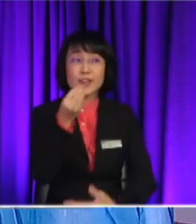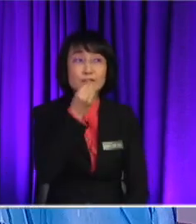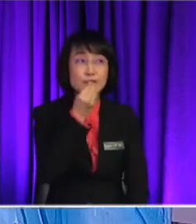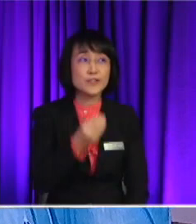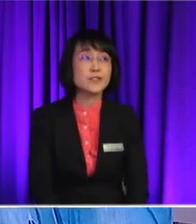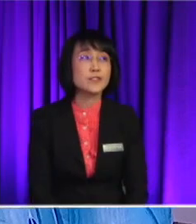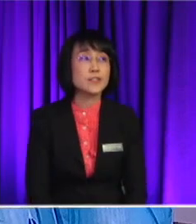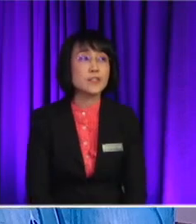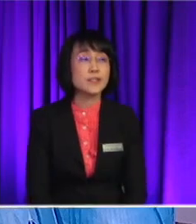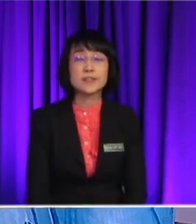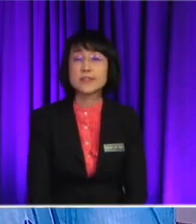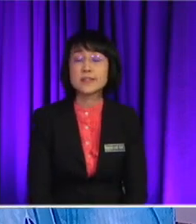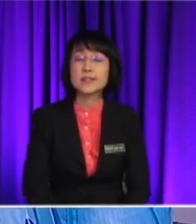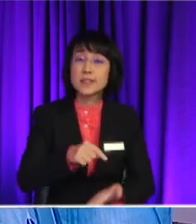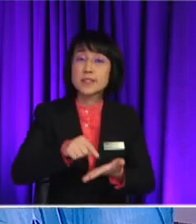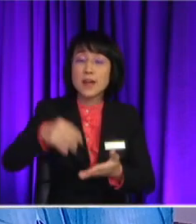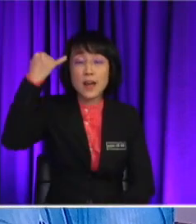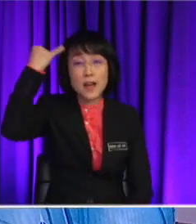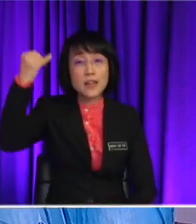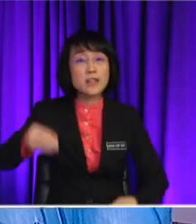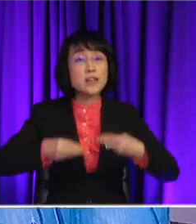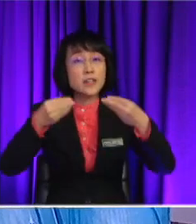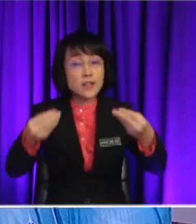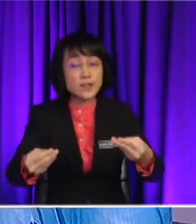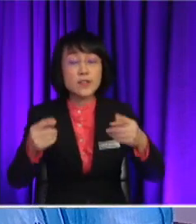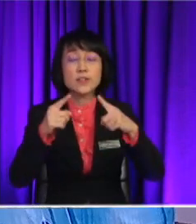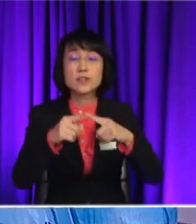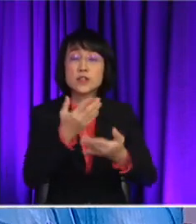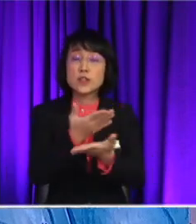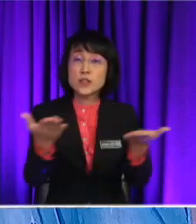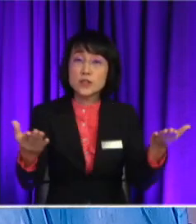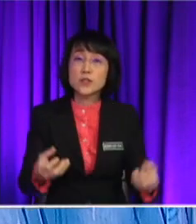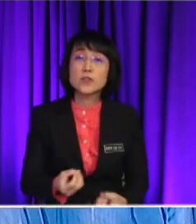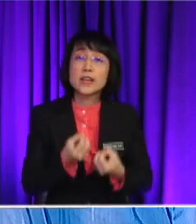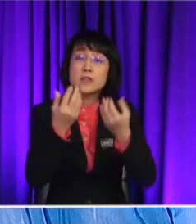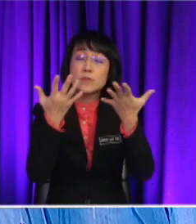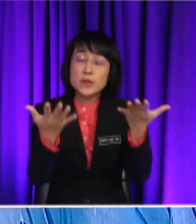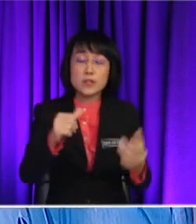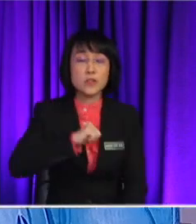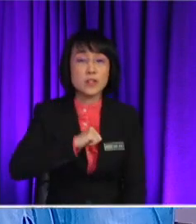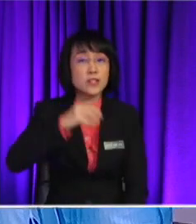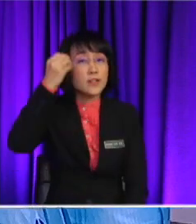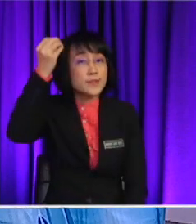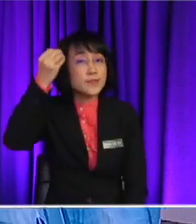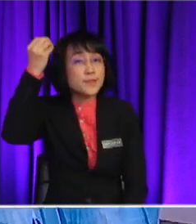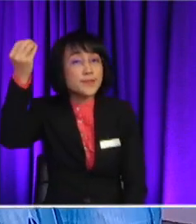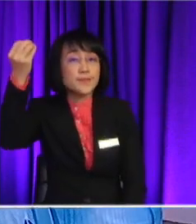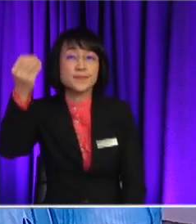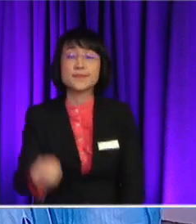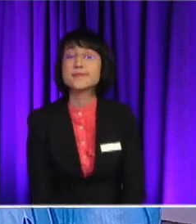are the ideas provided for you to express your opinions Okay Right? So,